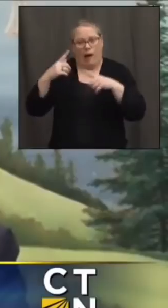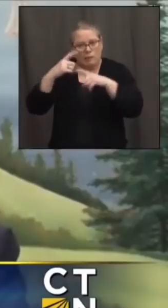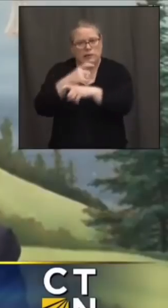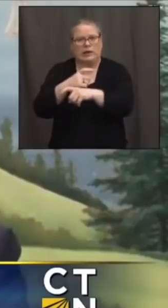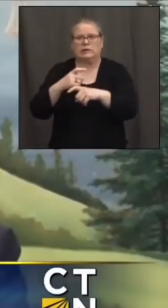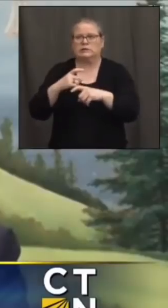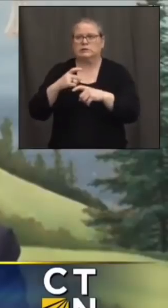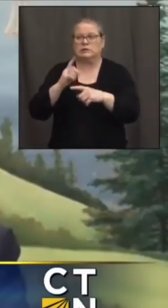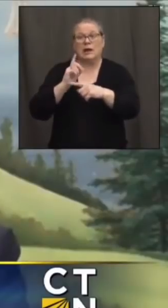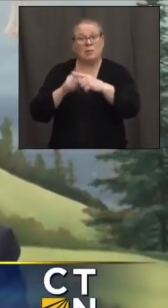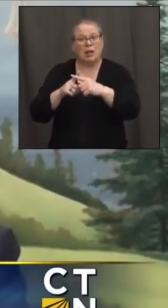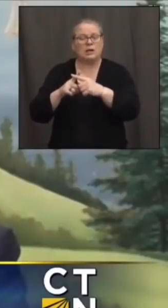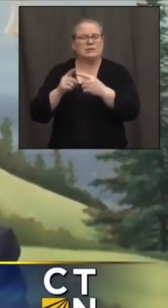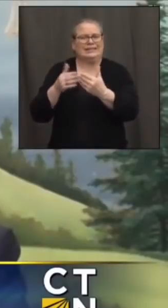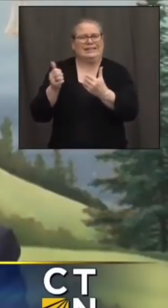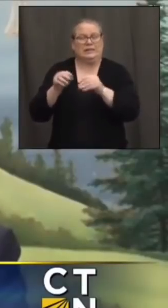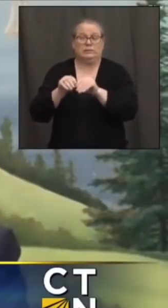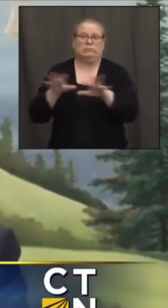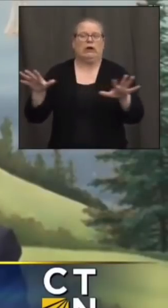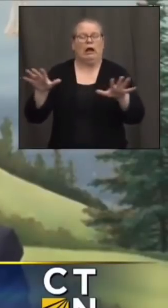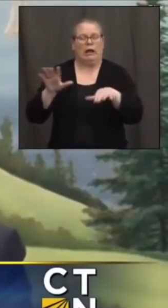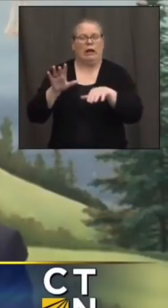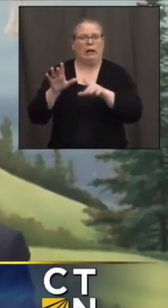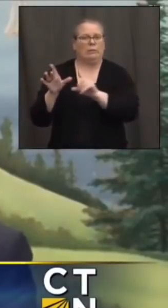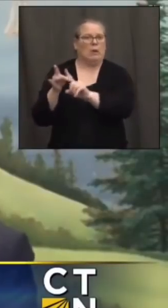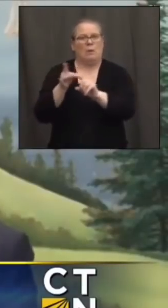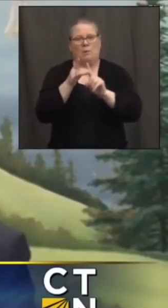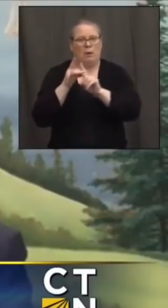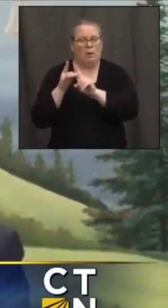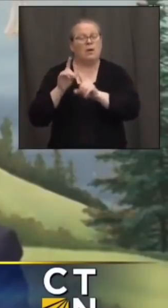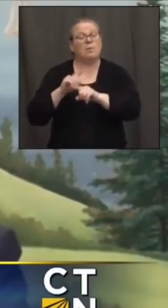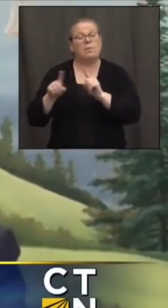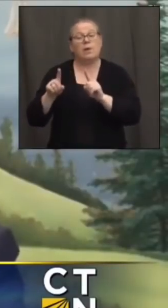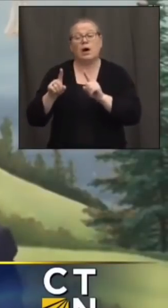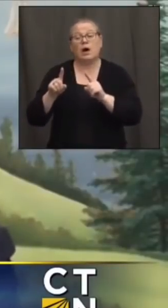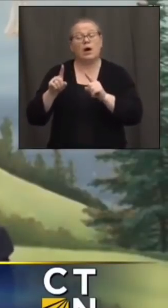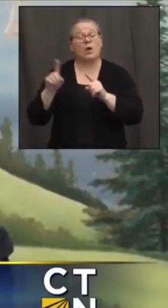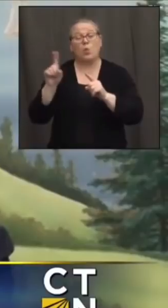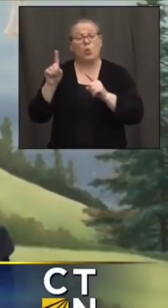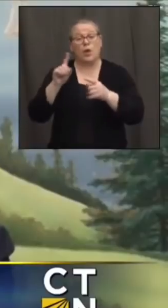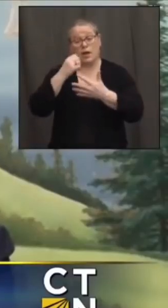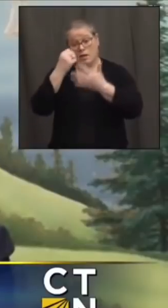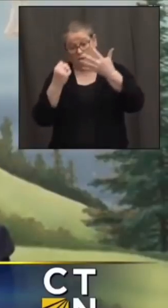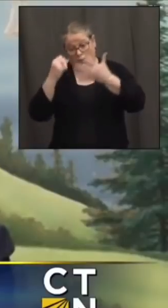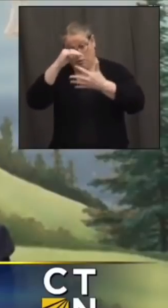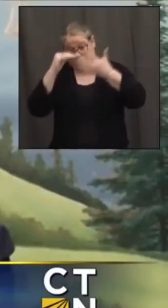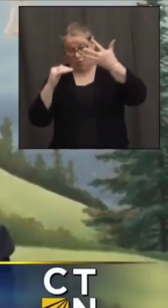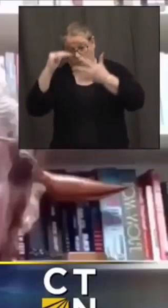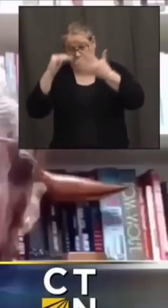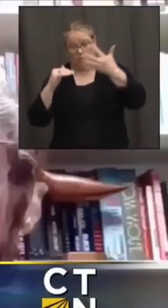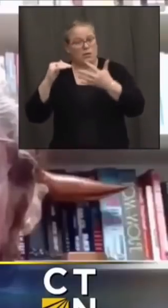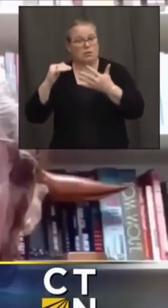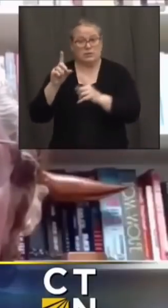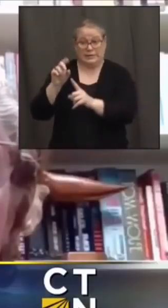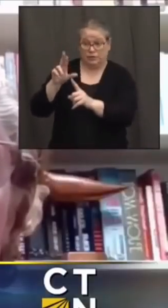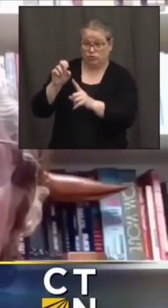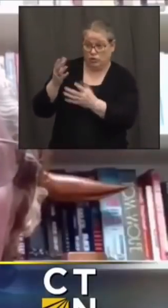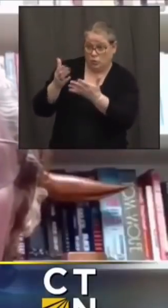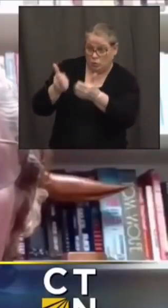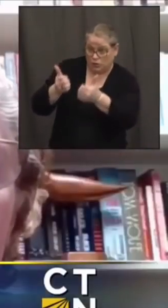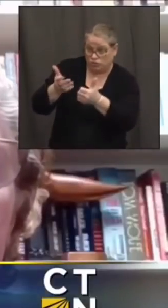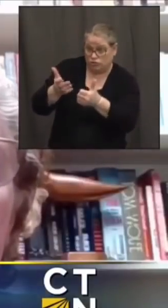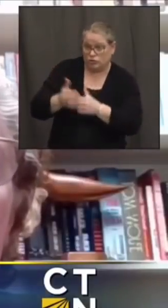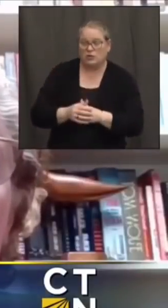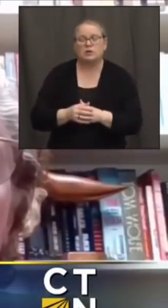as well so that impacts the greater community but where they are on the queue deirdre yeah so you're exactly right